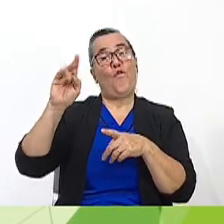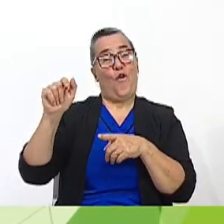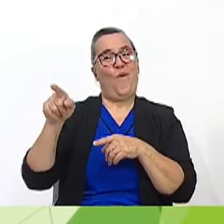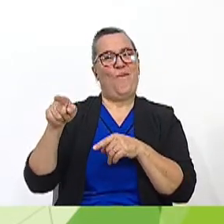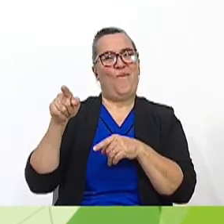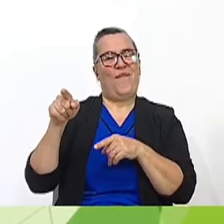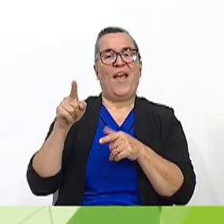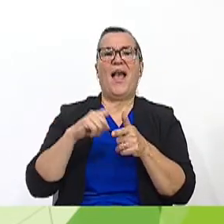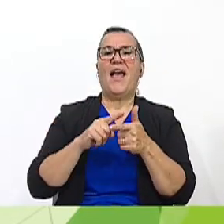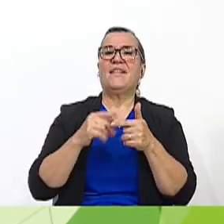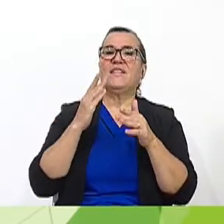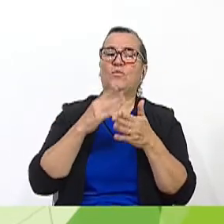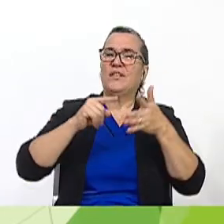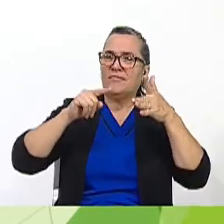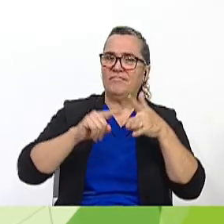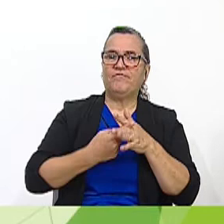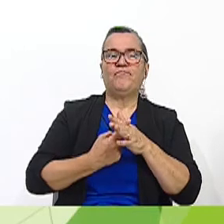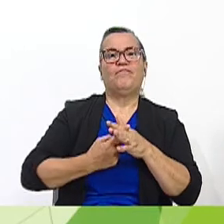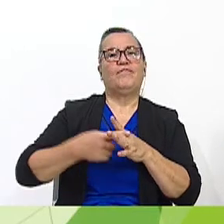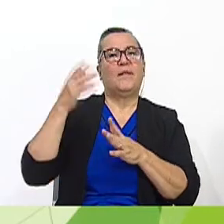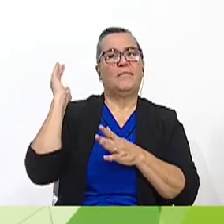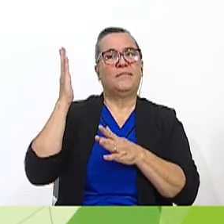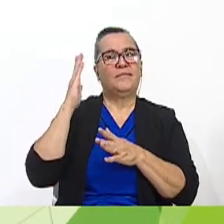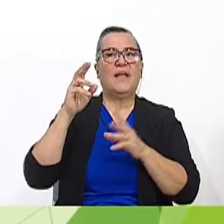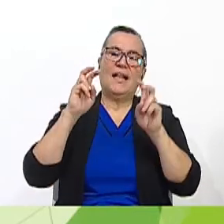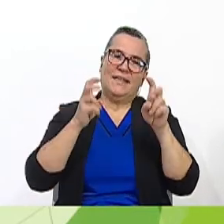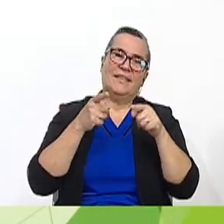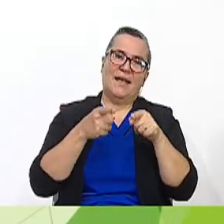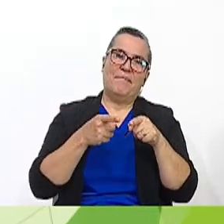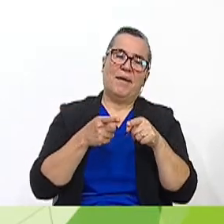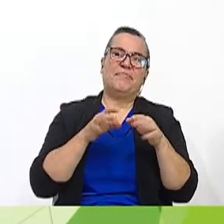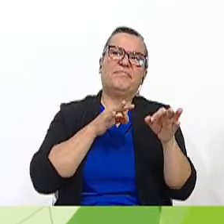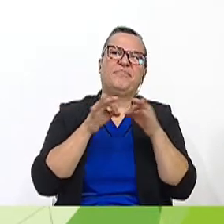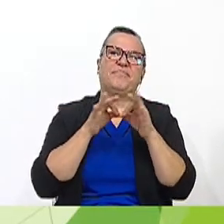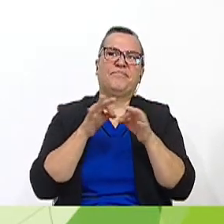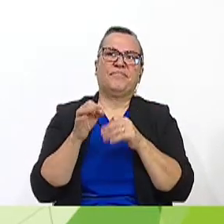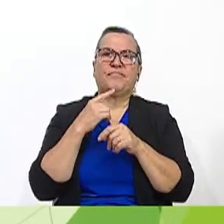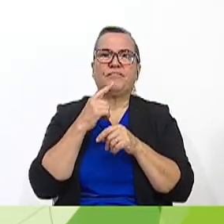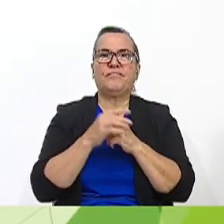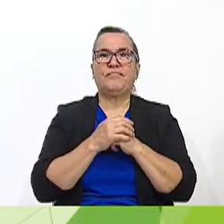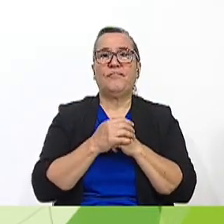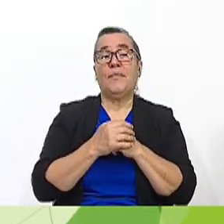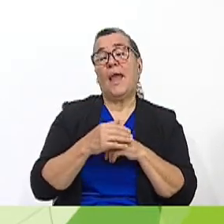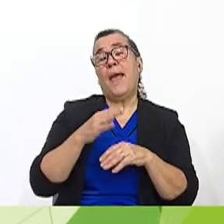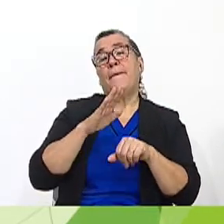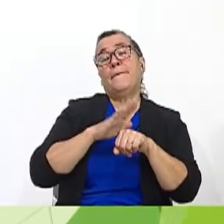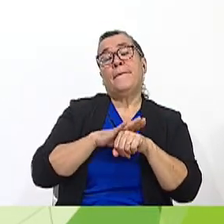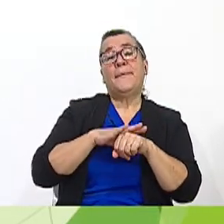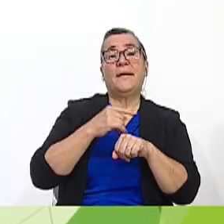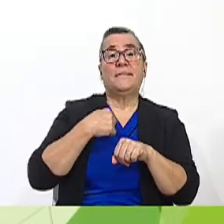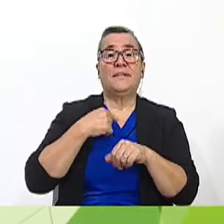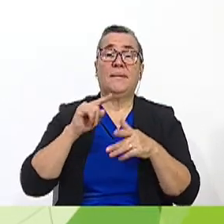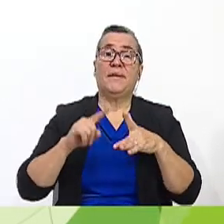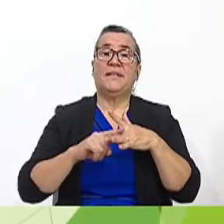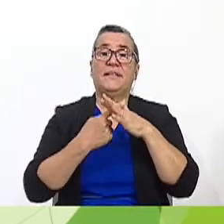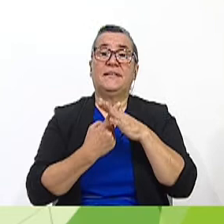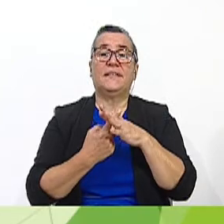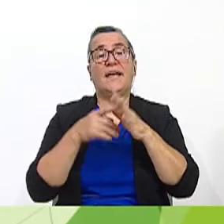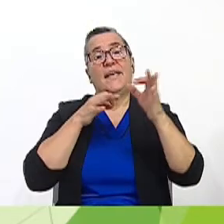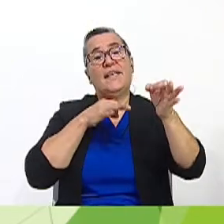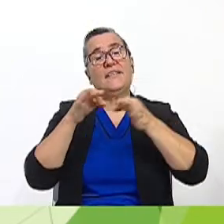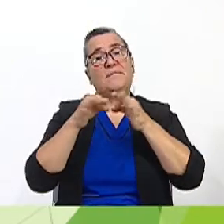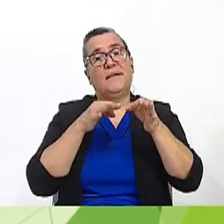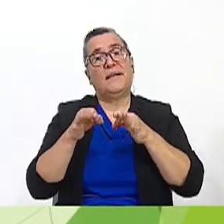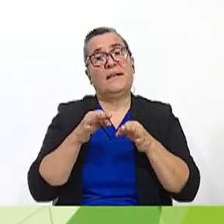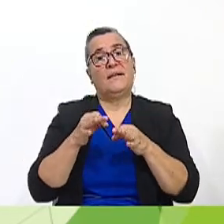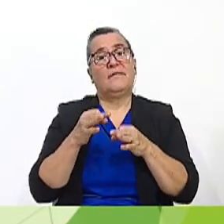you are going to start presenting your topic. For example, you can say, well, let me, uh, begin by explaining